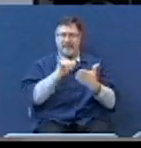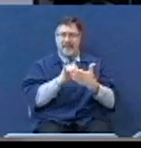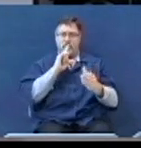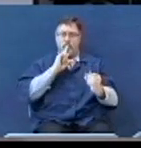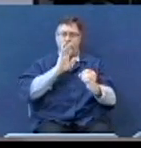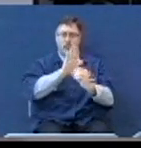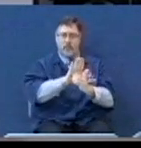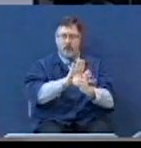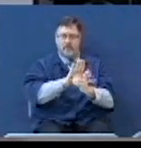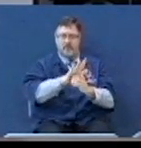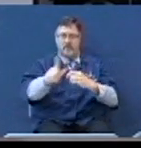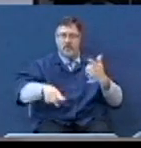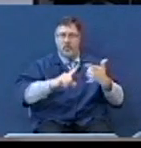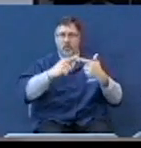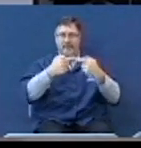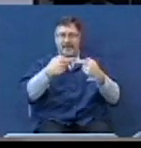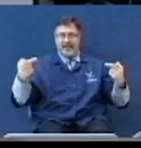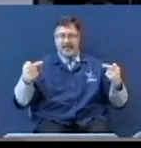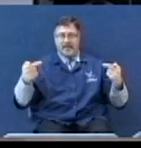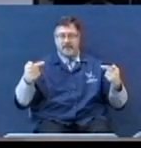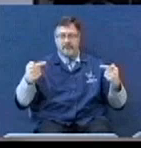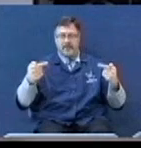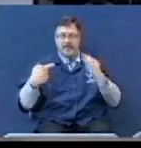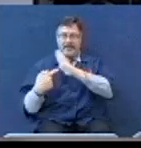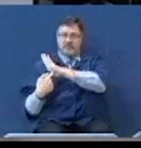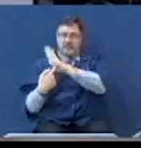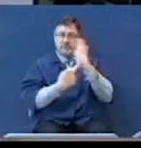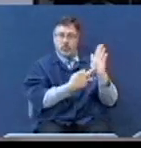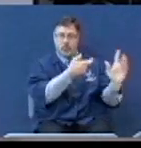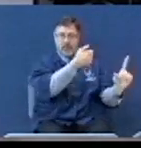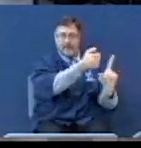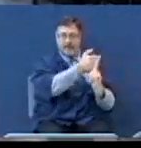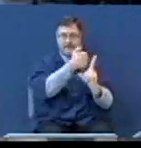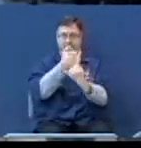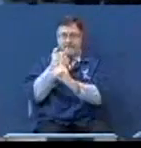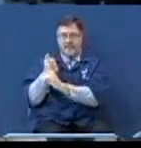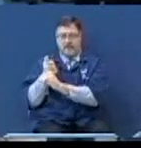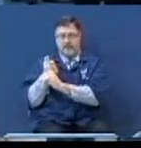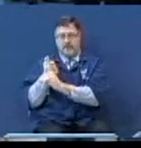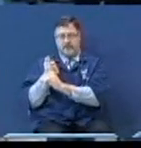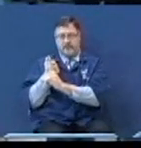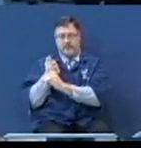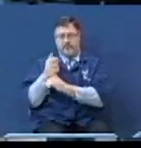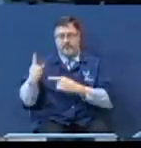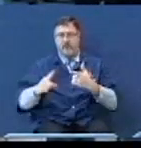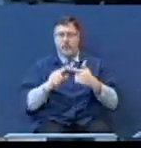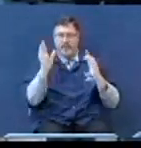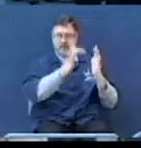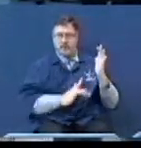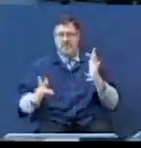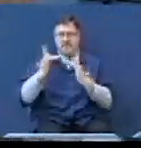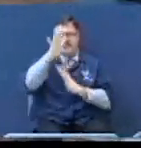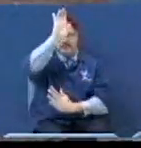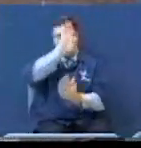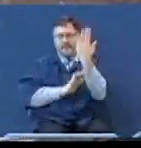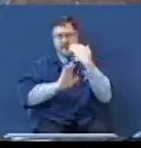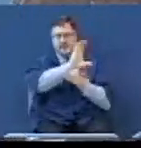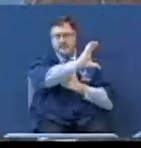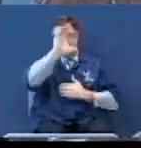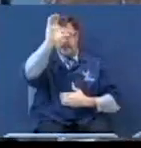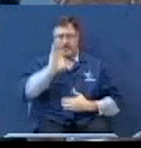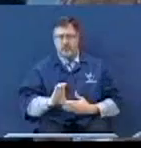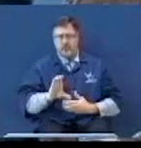once the enemy had exposed himself. I want to tell you something. When Jesus faced Calvary,